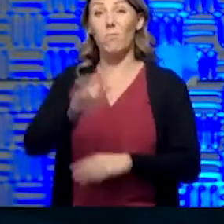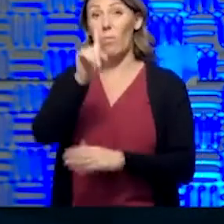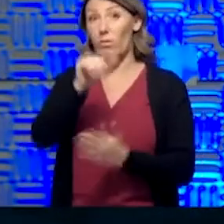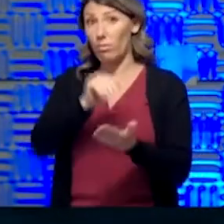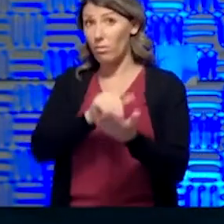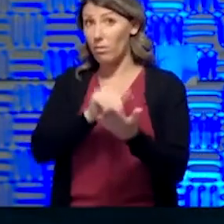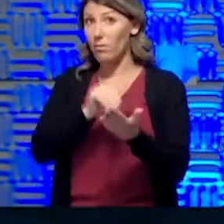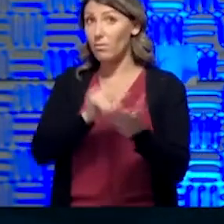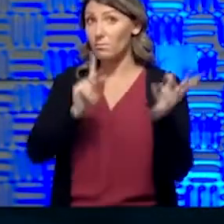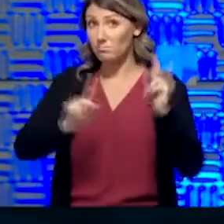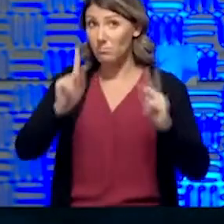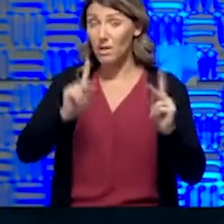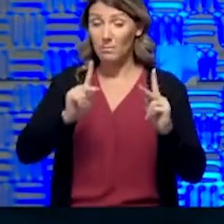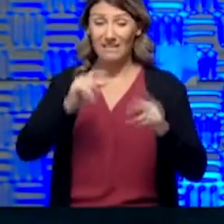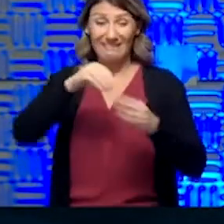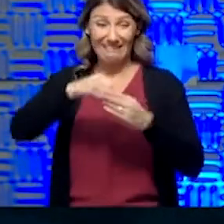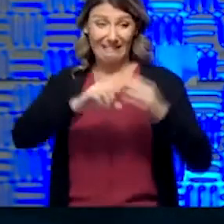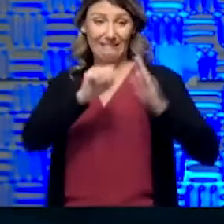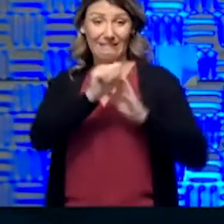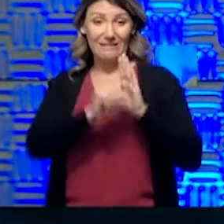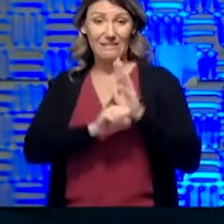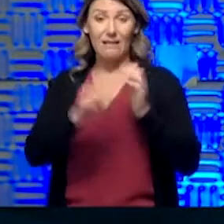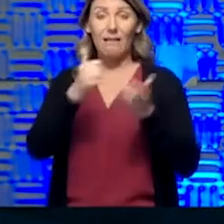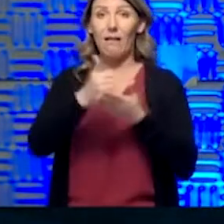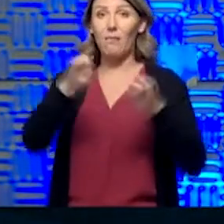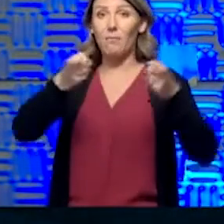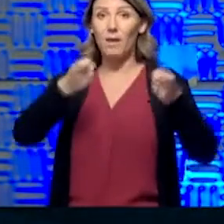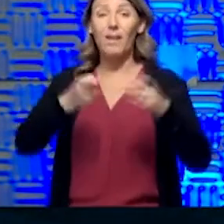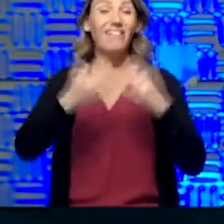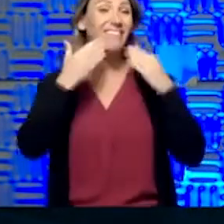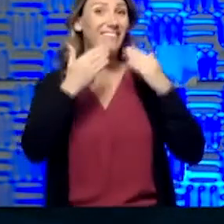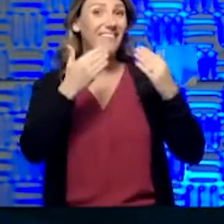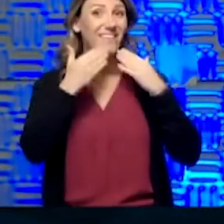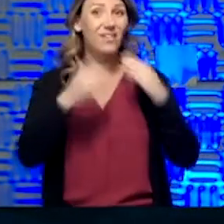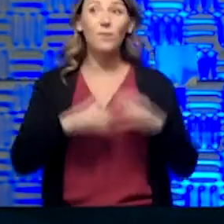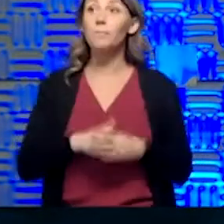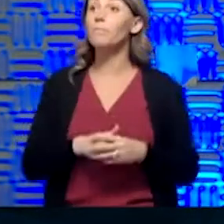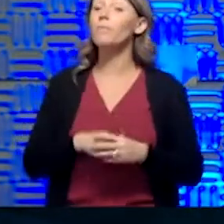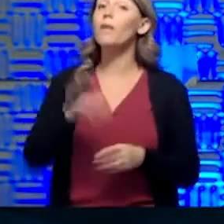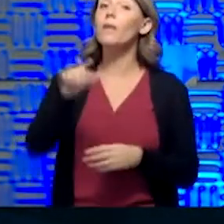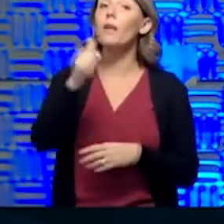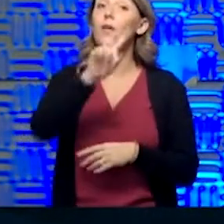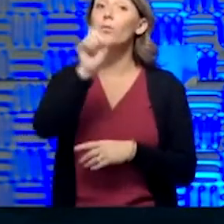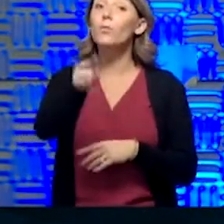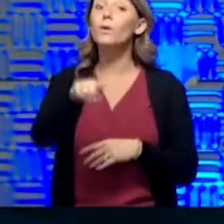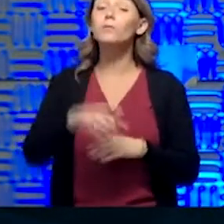personnel in the state to manage this. Well, thank you, Secretary. Other questions?